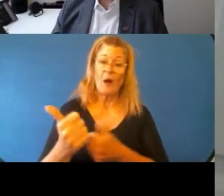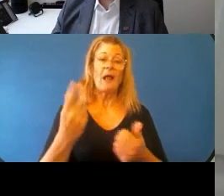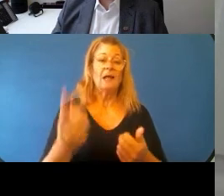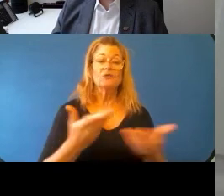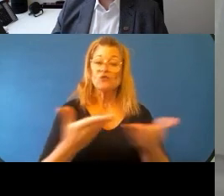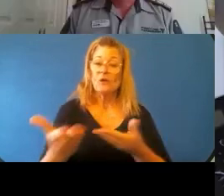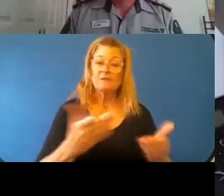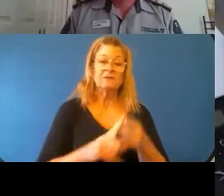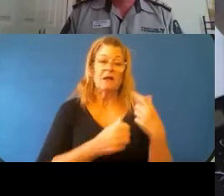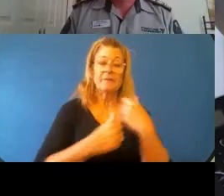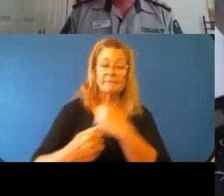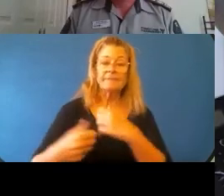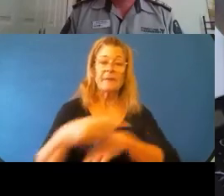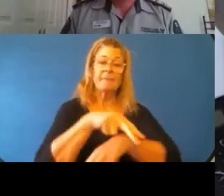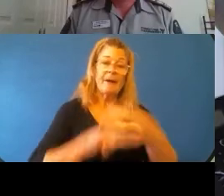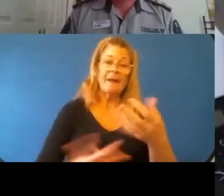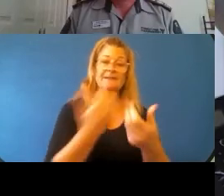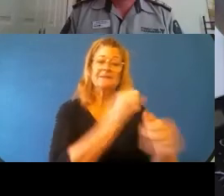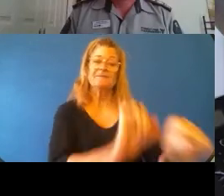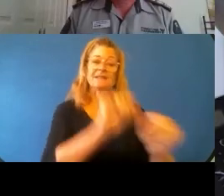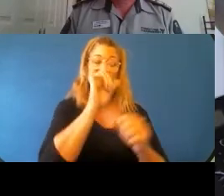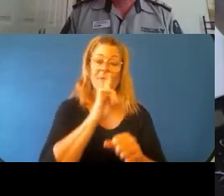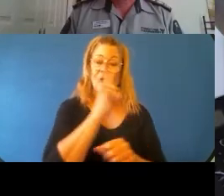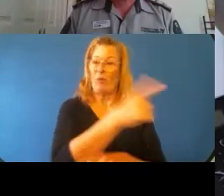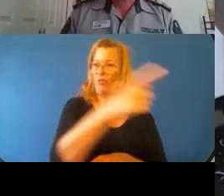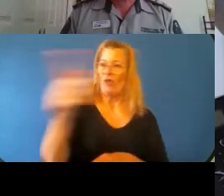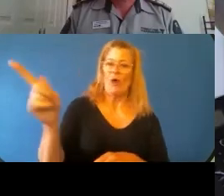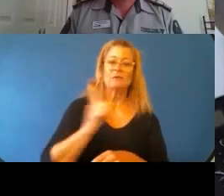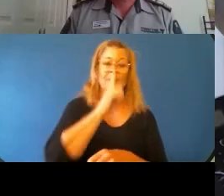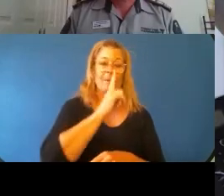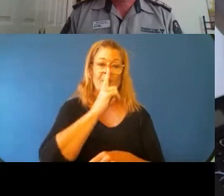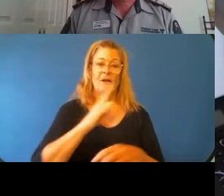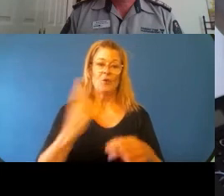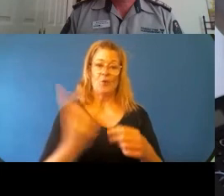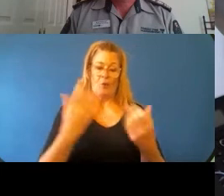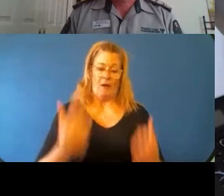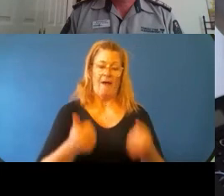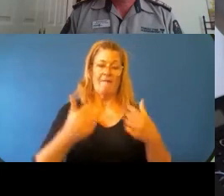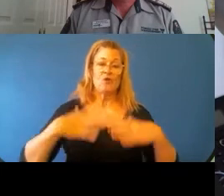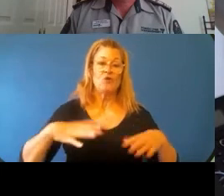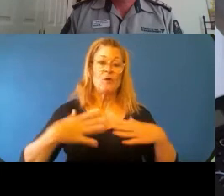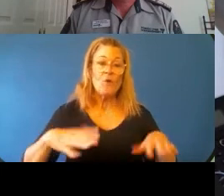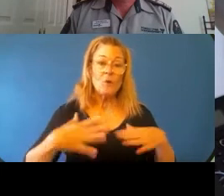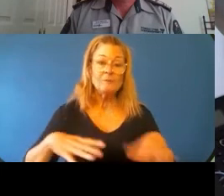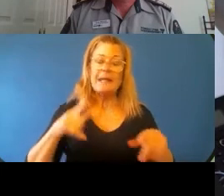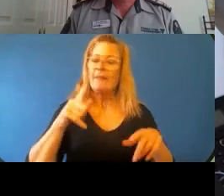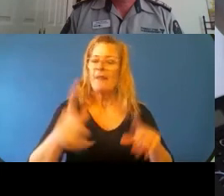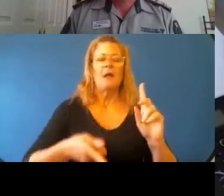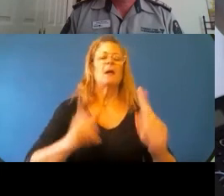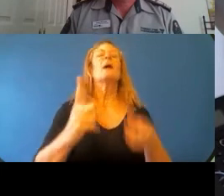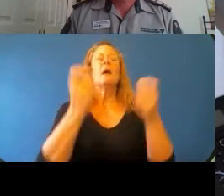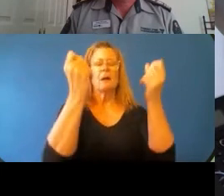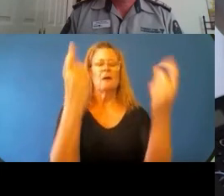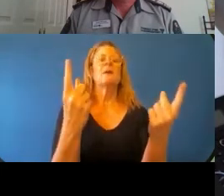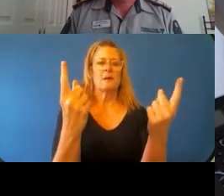military, our civil defense people, those that are wearing uniforms, get it. They really do. They get it because they know the